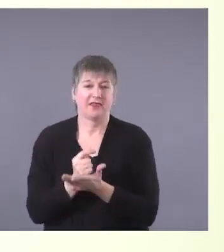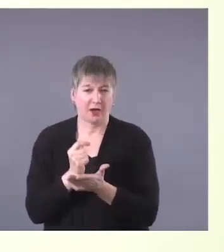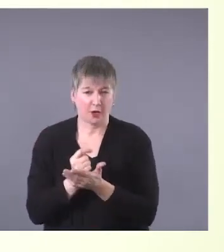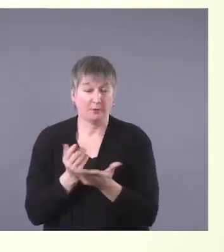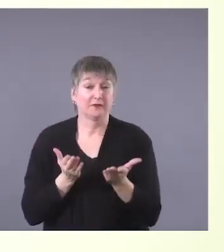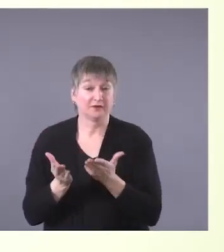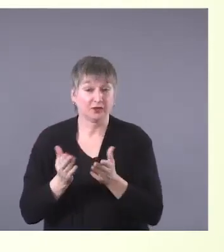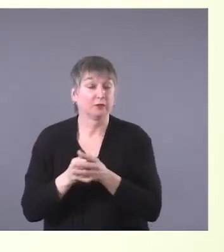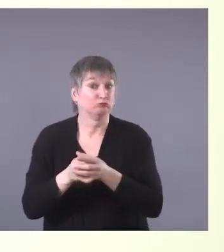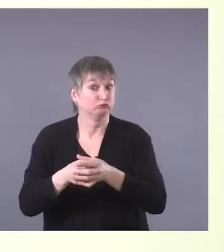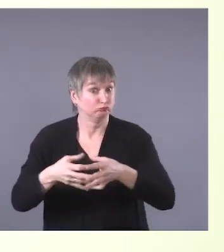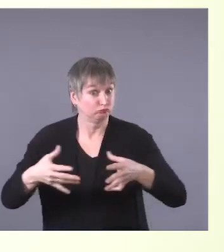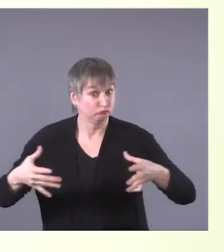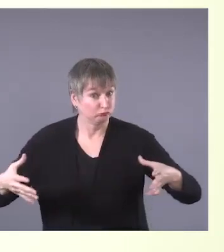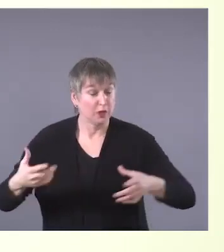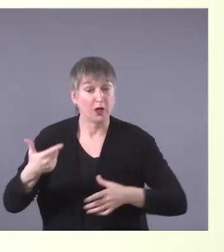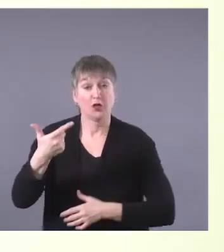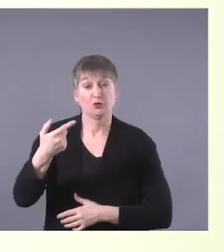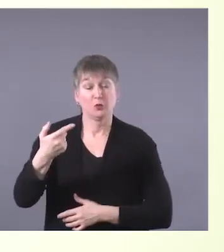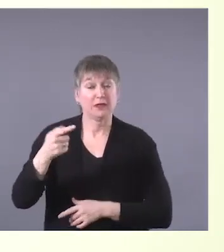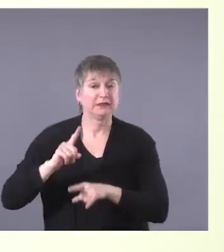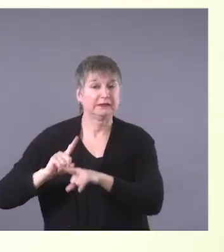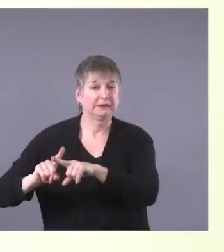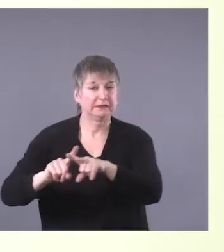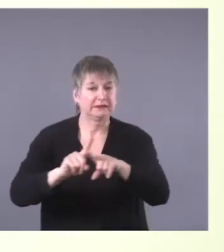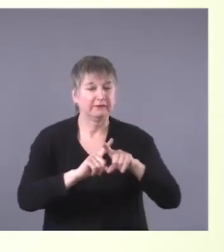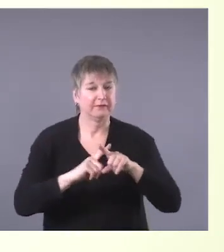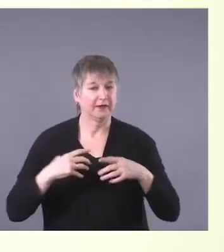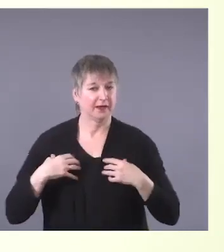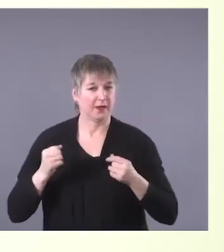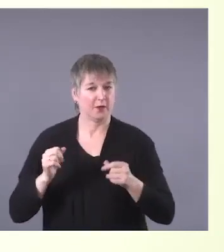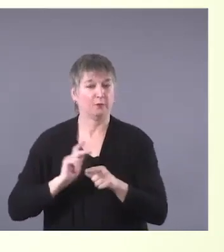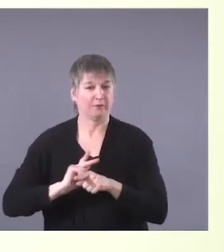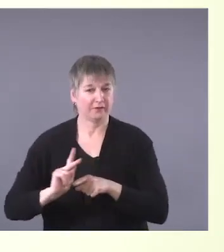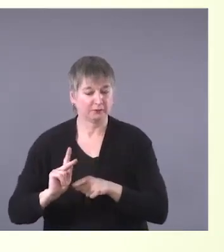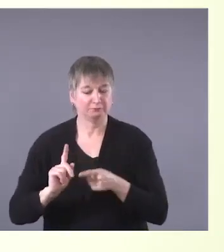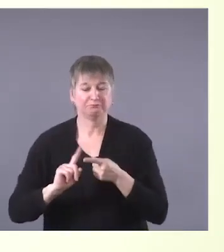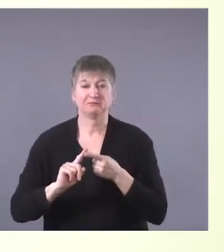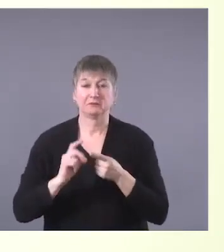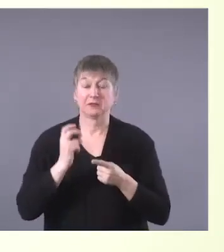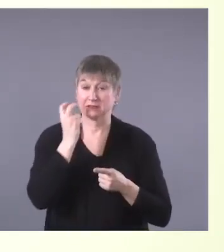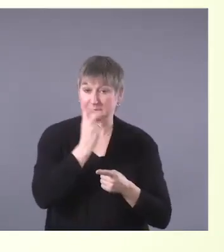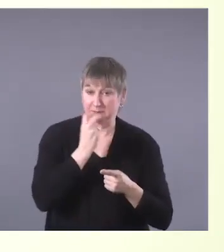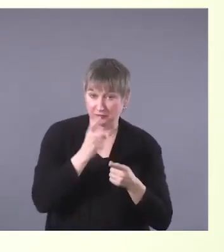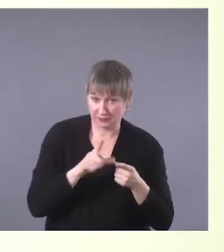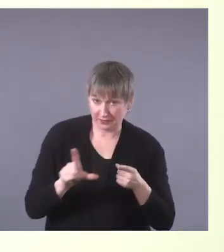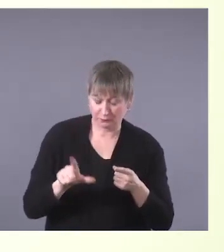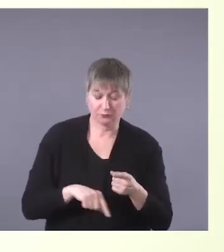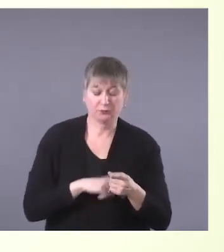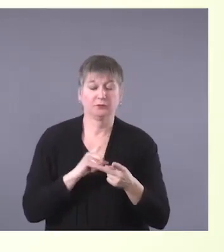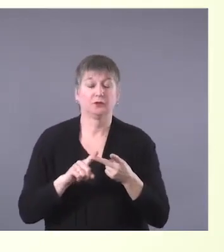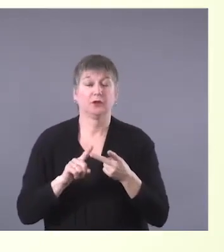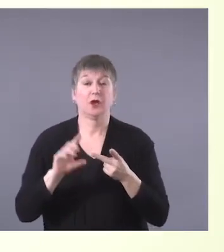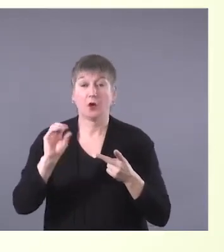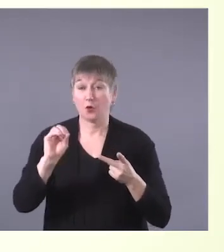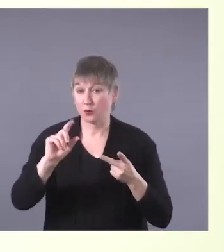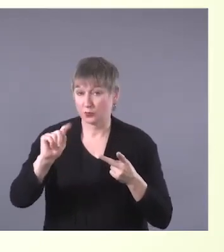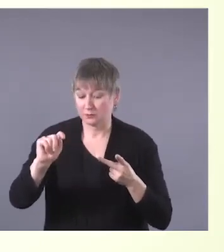to a team of 21 allied health professionals, including speech language pathologists, occupational therapists,